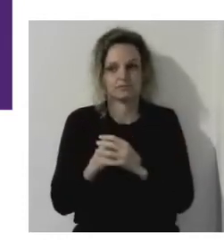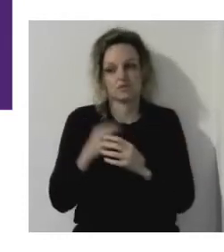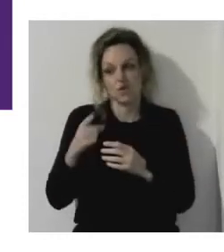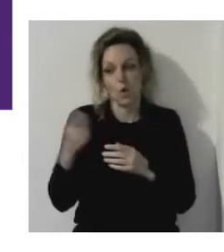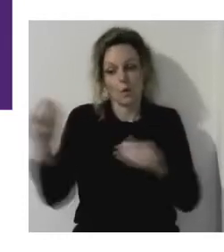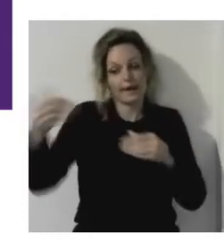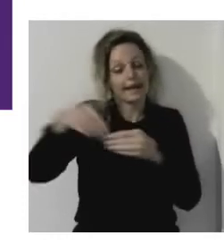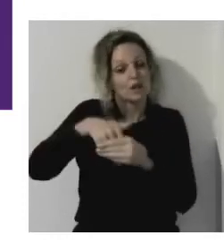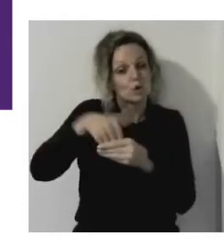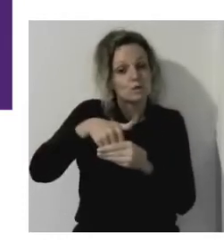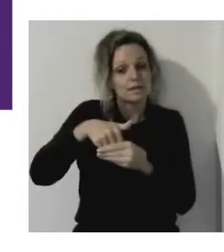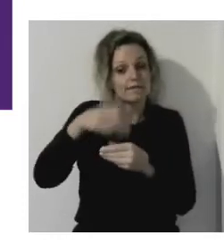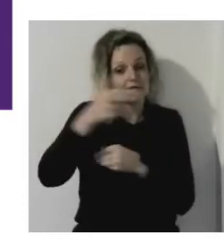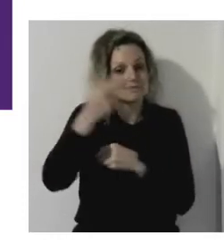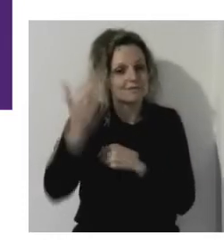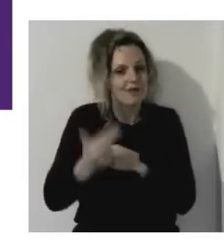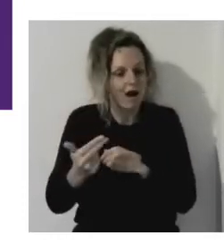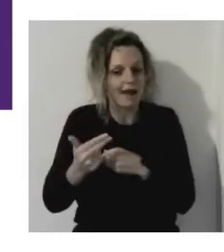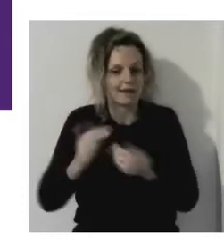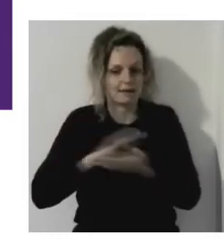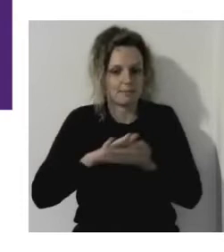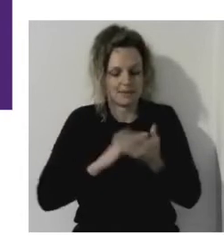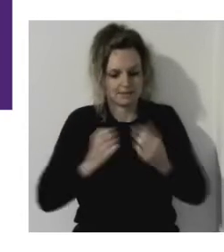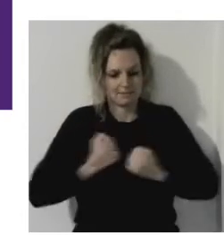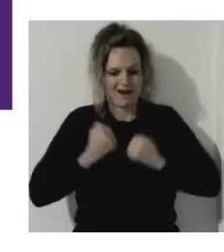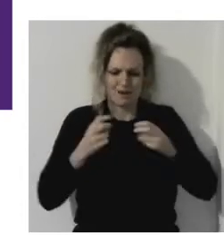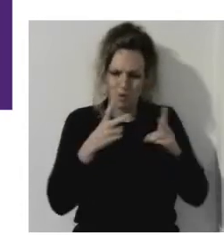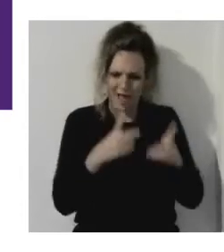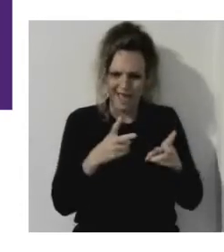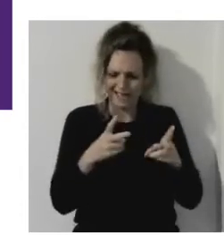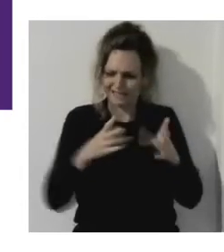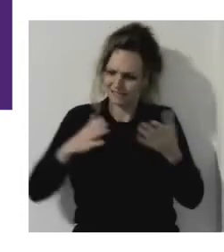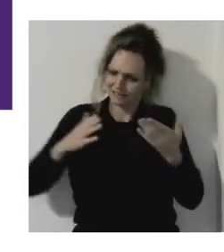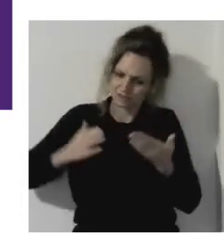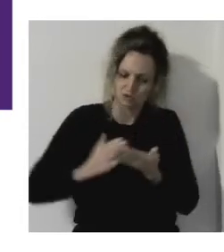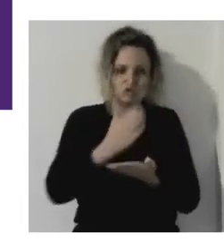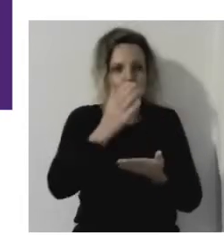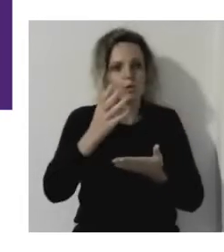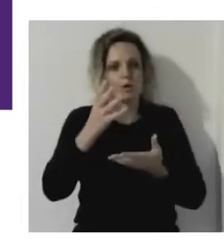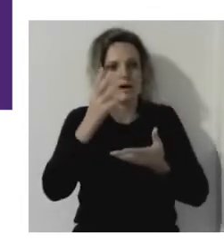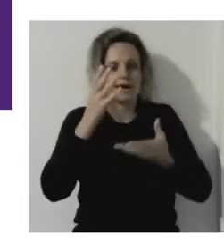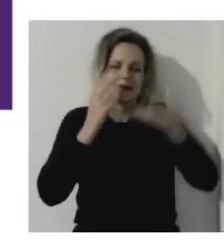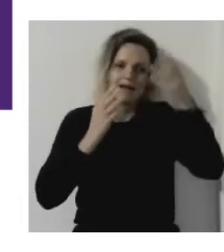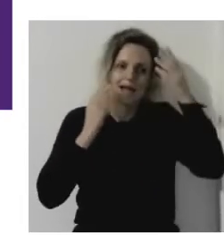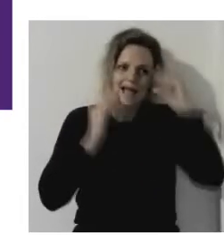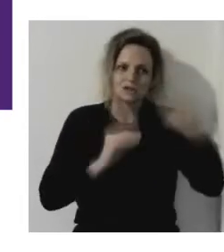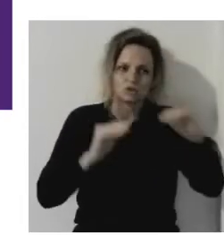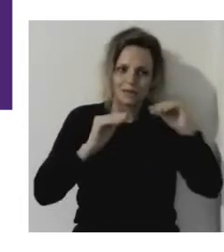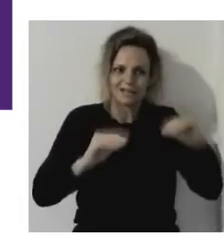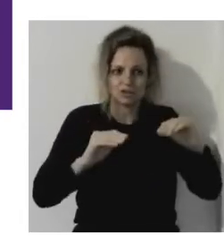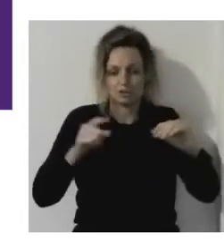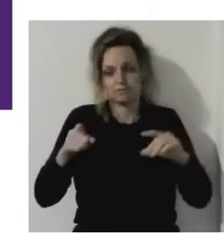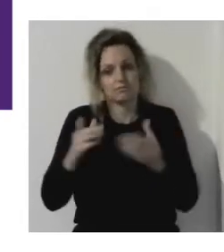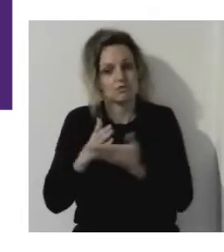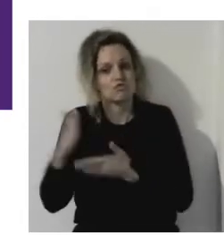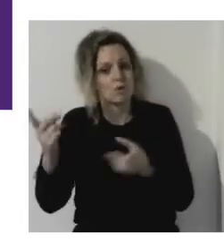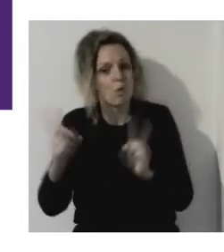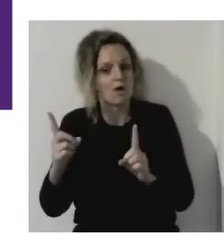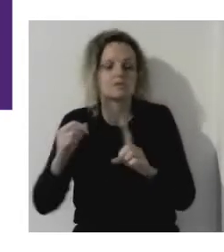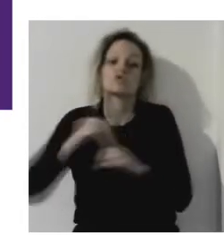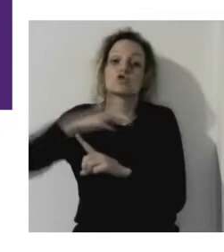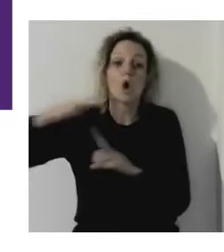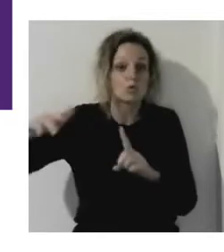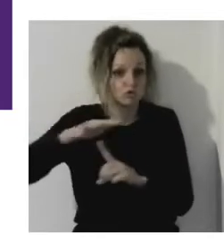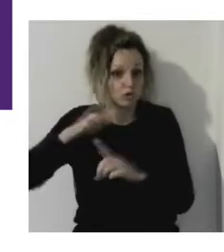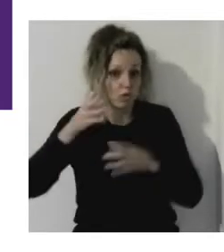this idea that I realized my way of getting through education and getting my potential out was the social learning. So that was